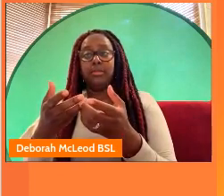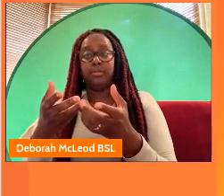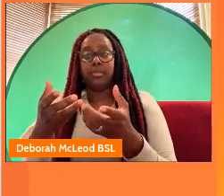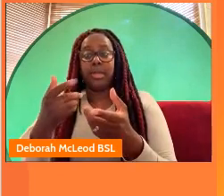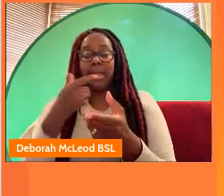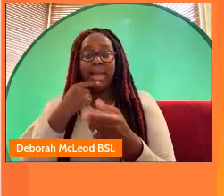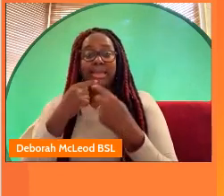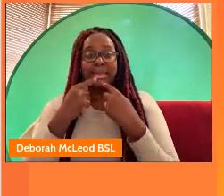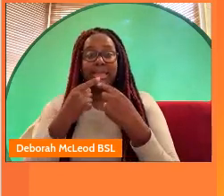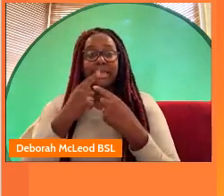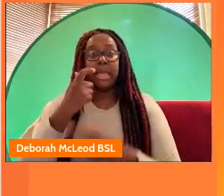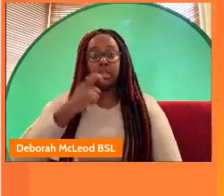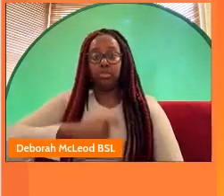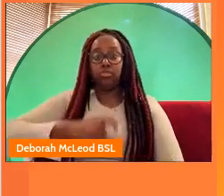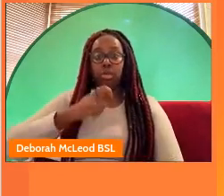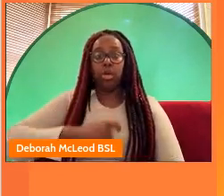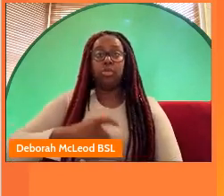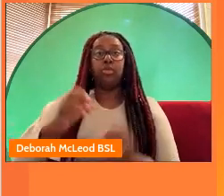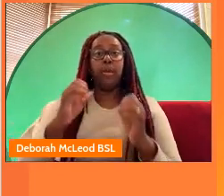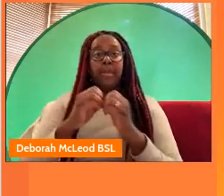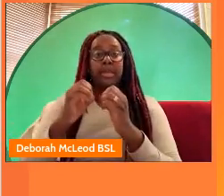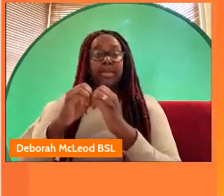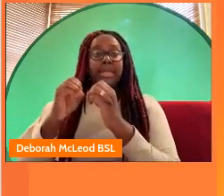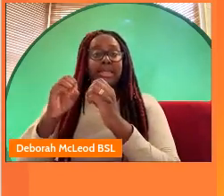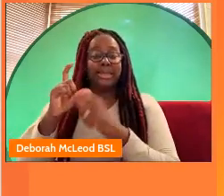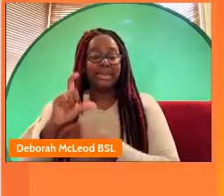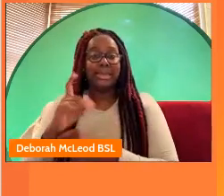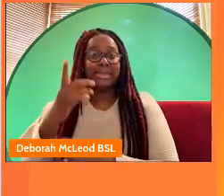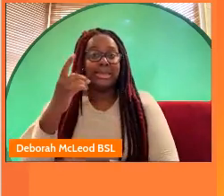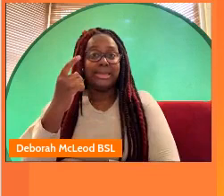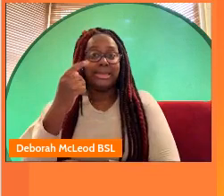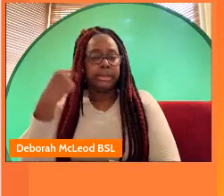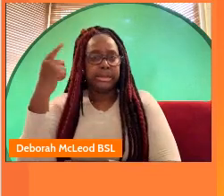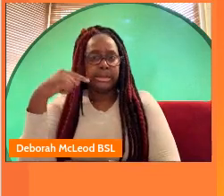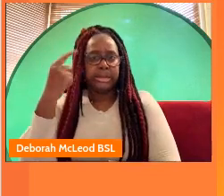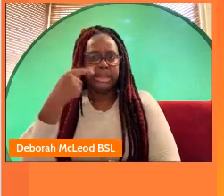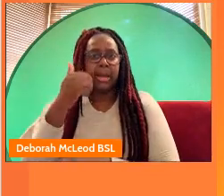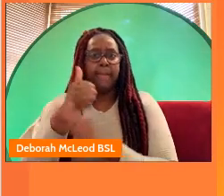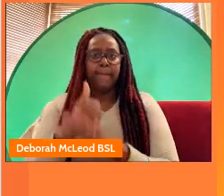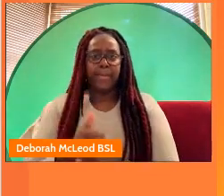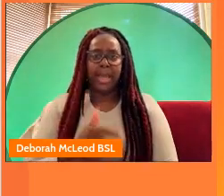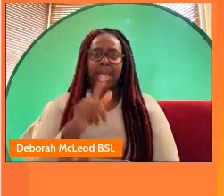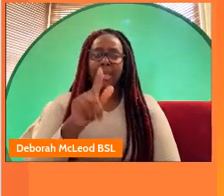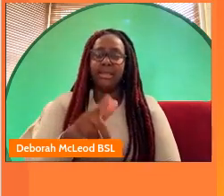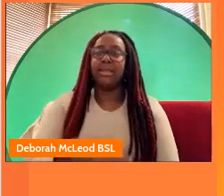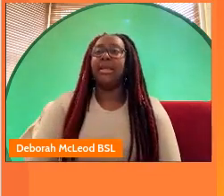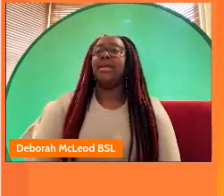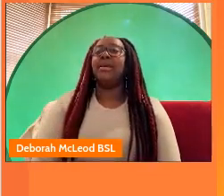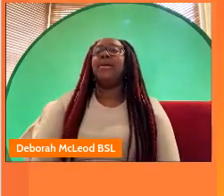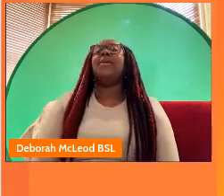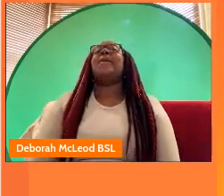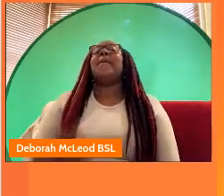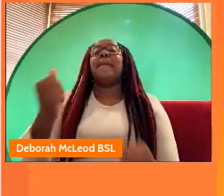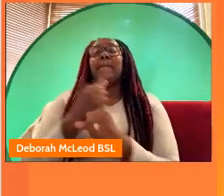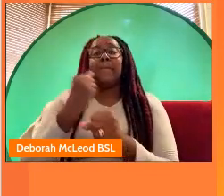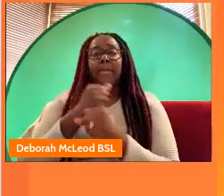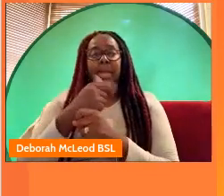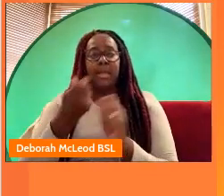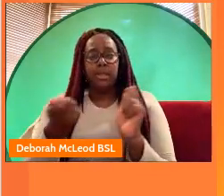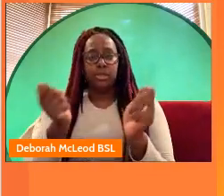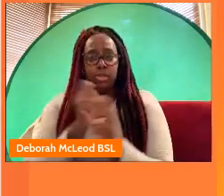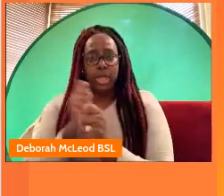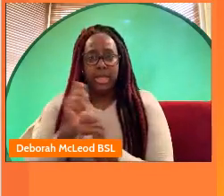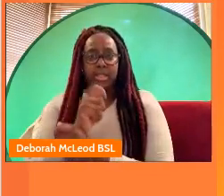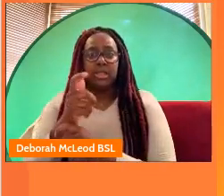dedicating roles to deliver for bbc sounds in all of our bases to do this we are making changes in local radio and regional